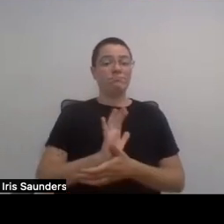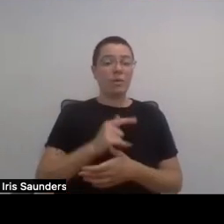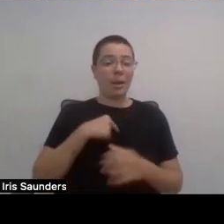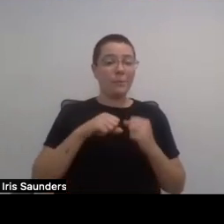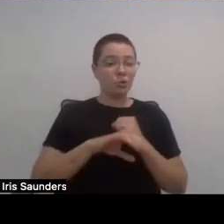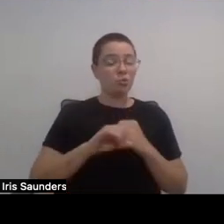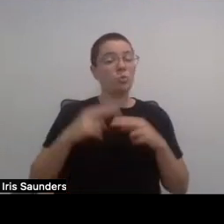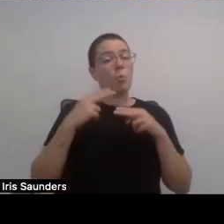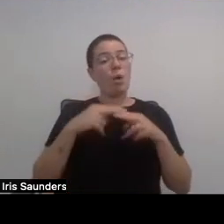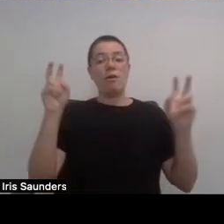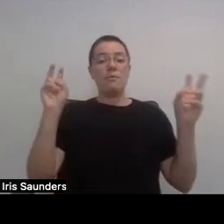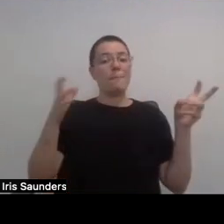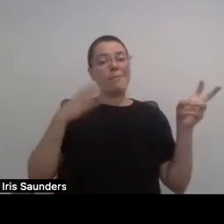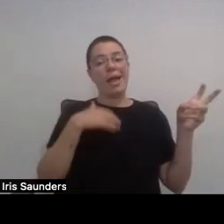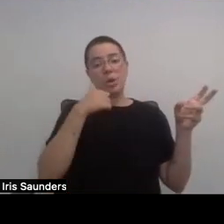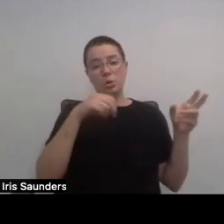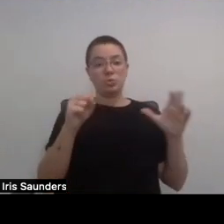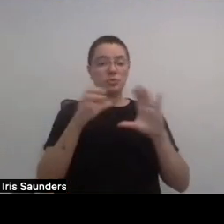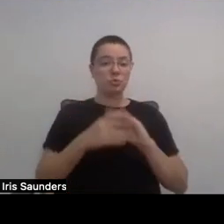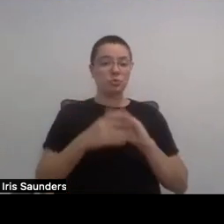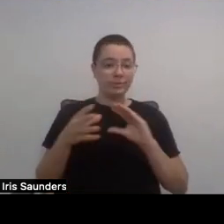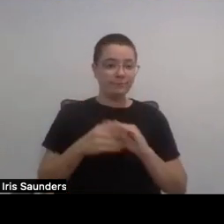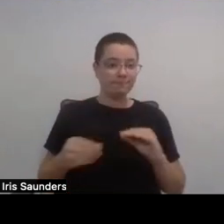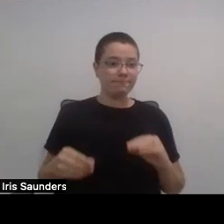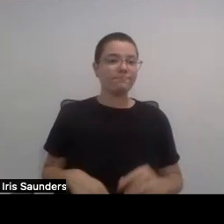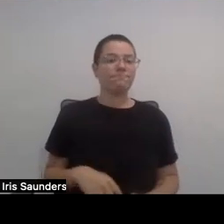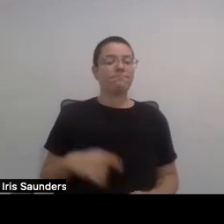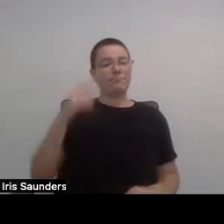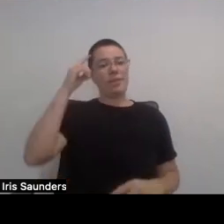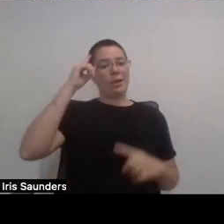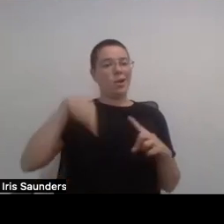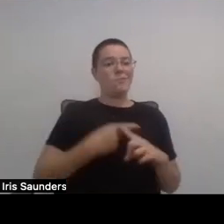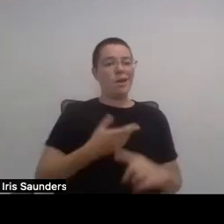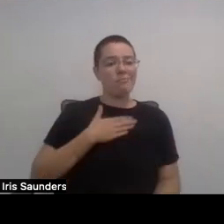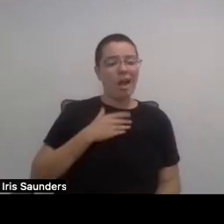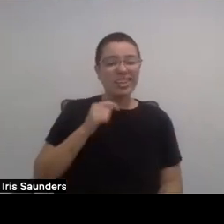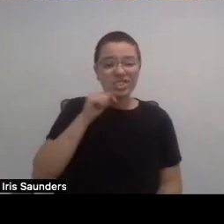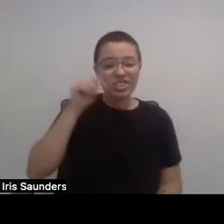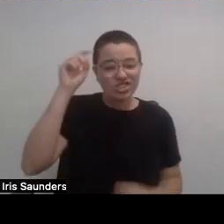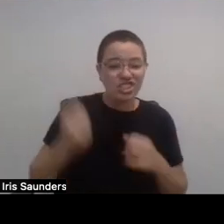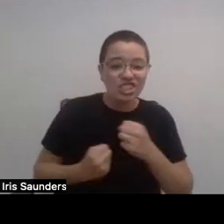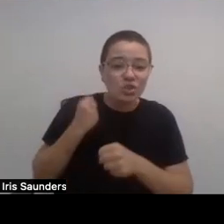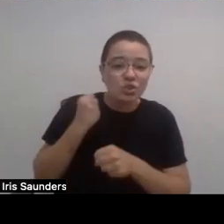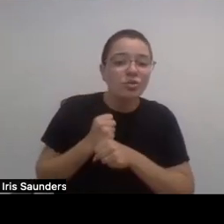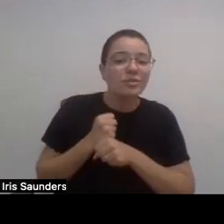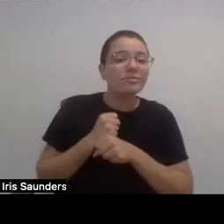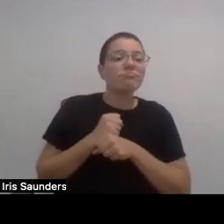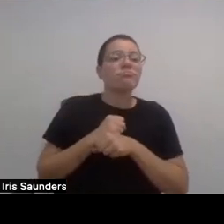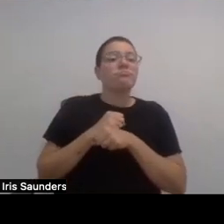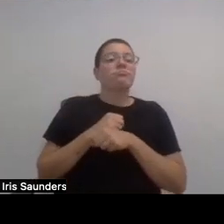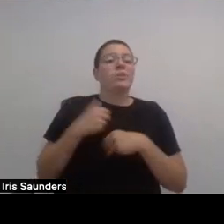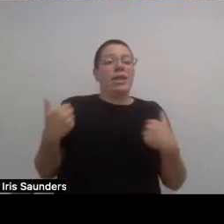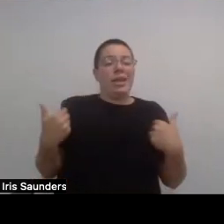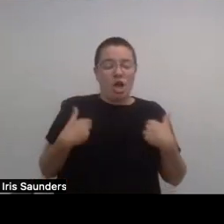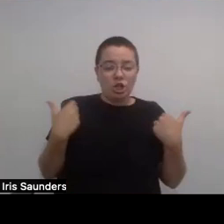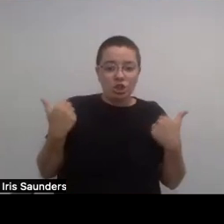Story. And so, you know, because I thought about, you know, my teenage years and then I have younger siblings,